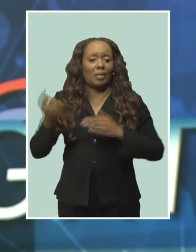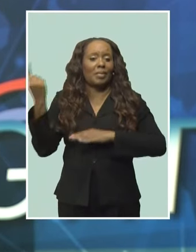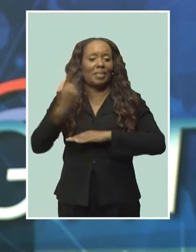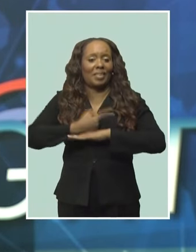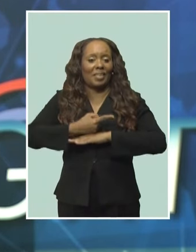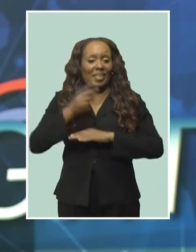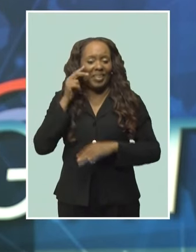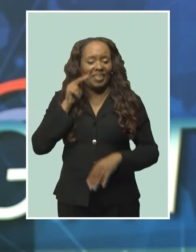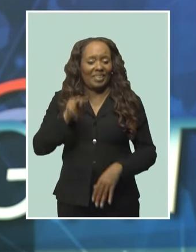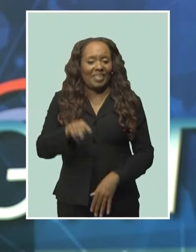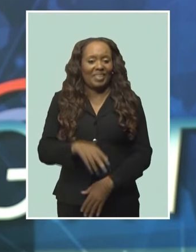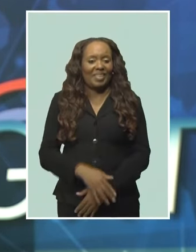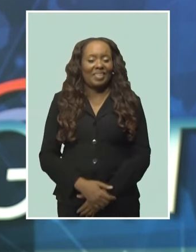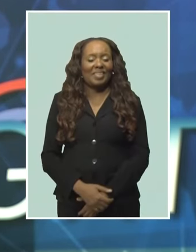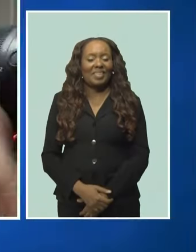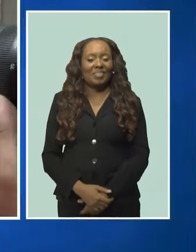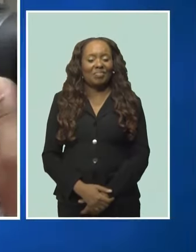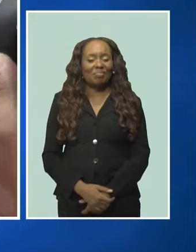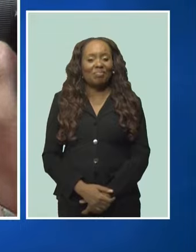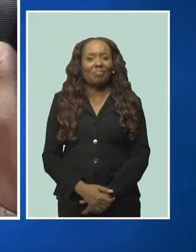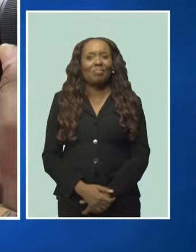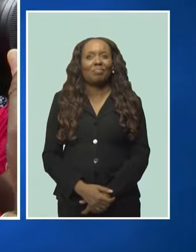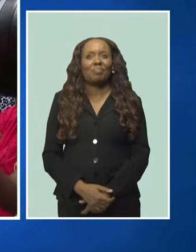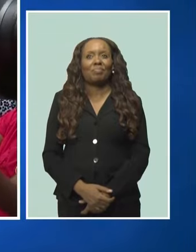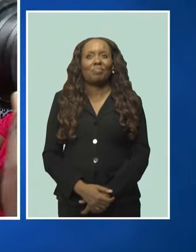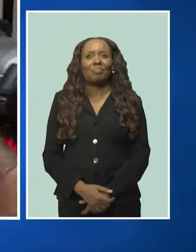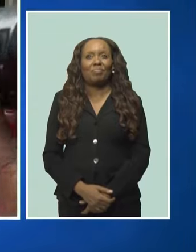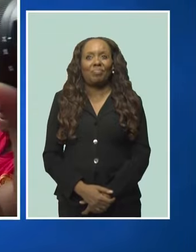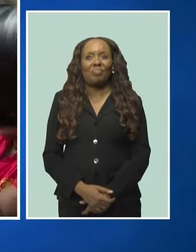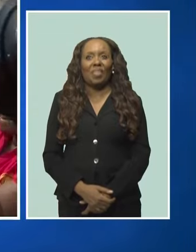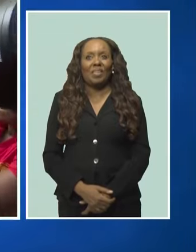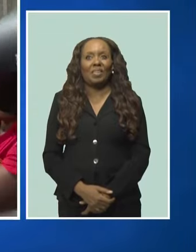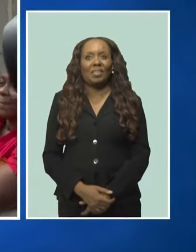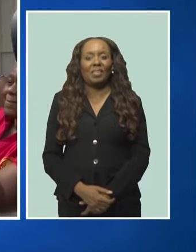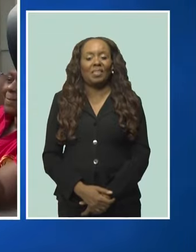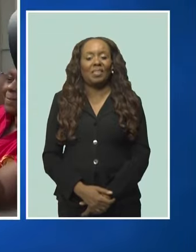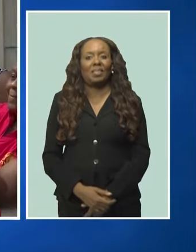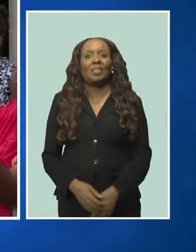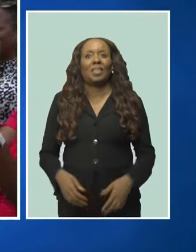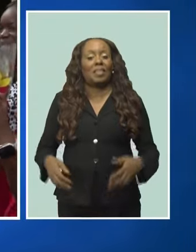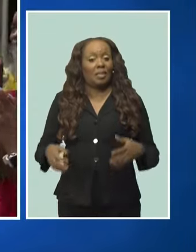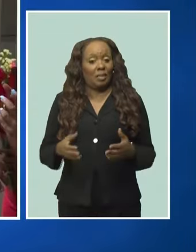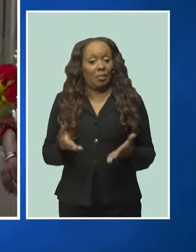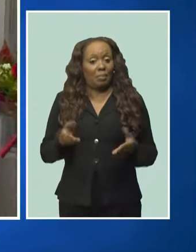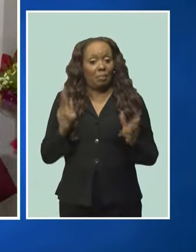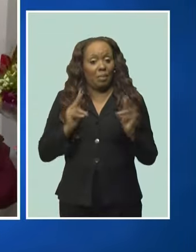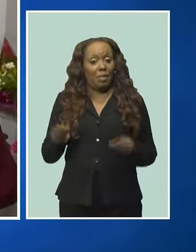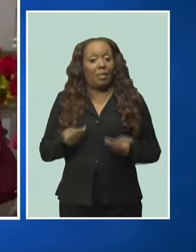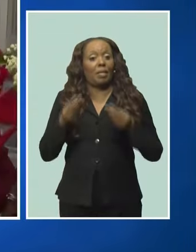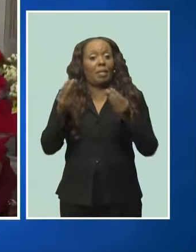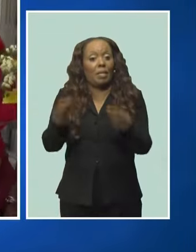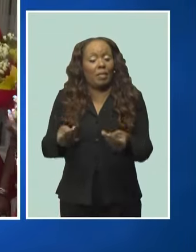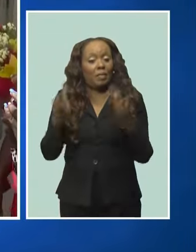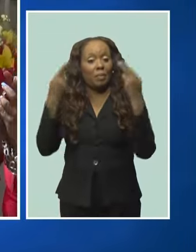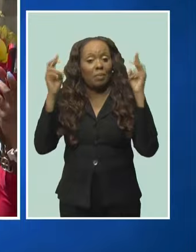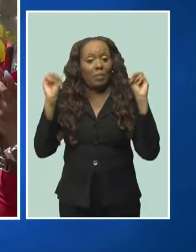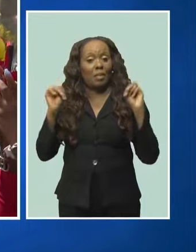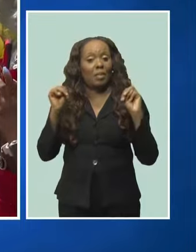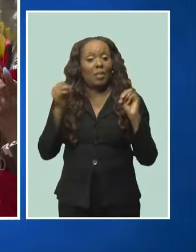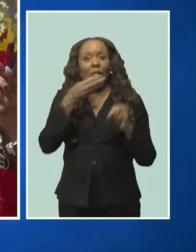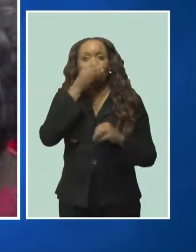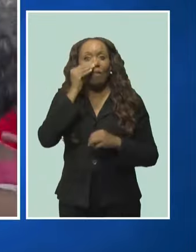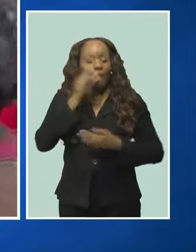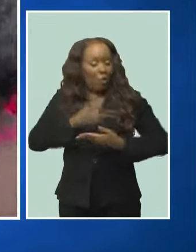Trevor Thorpe reports. Prime Minister Mia Amor-Modley received the bouquet as she made her way to the House of Assembly this